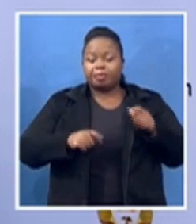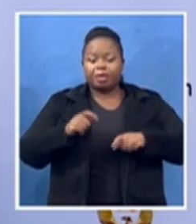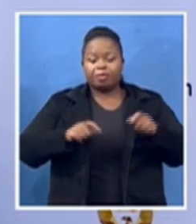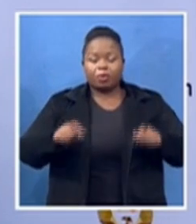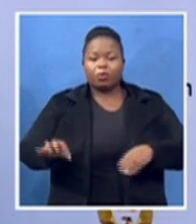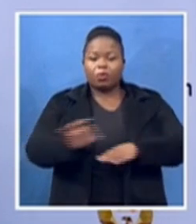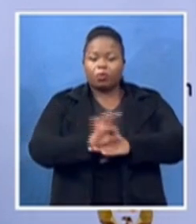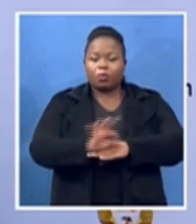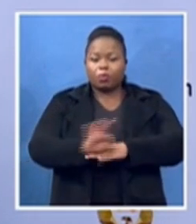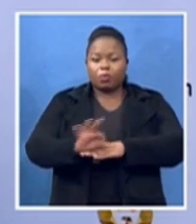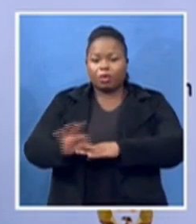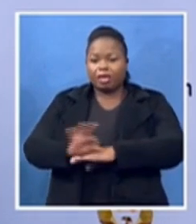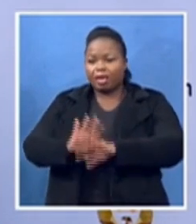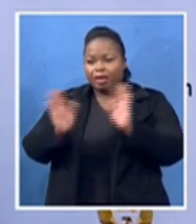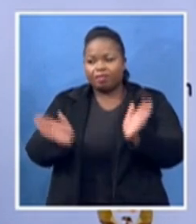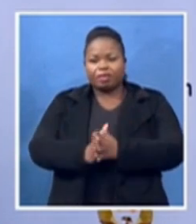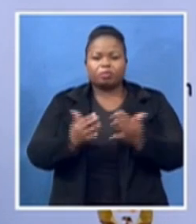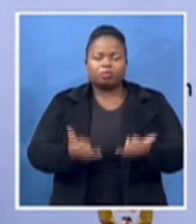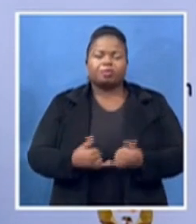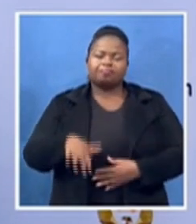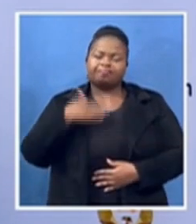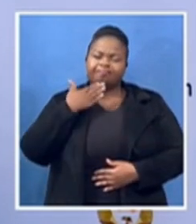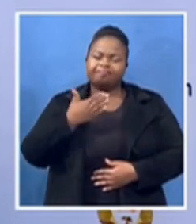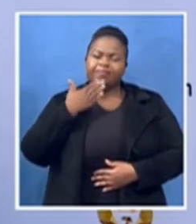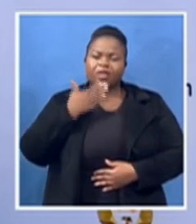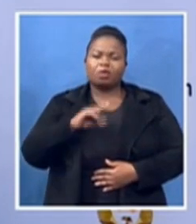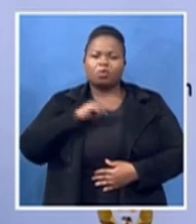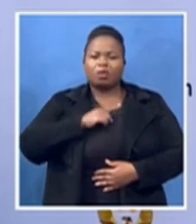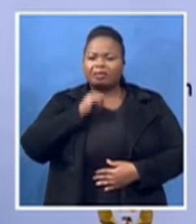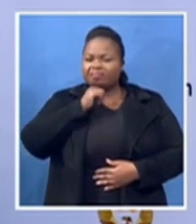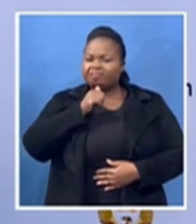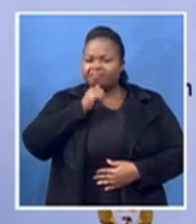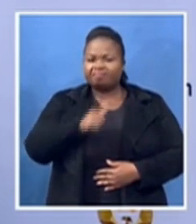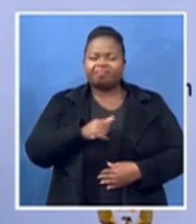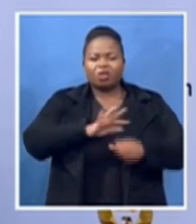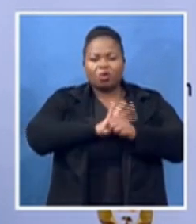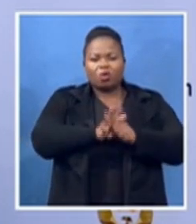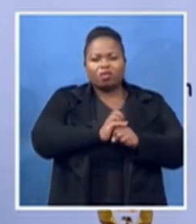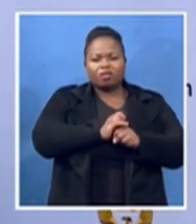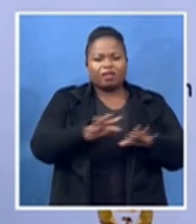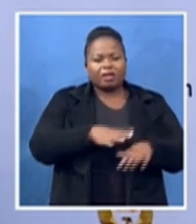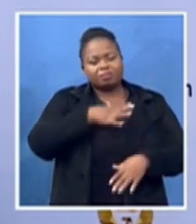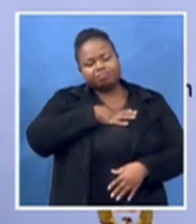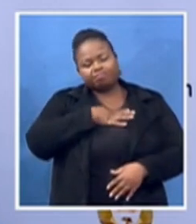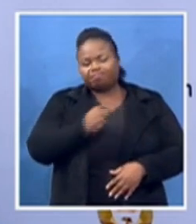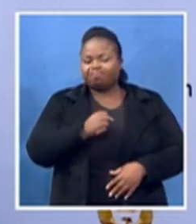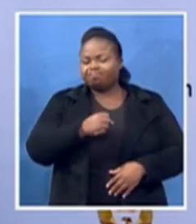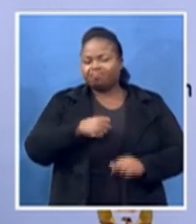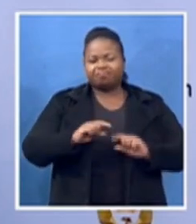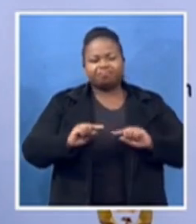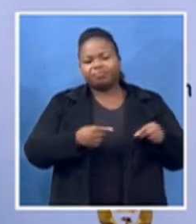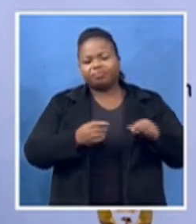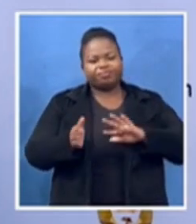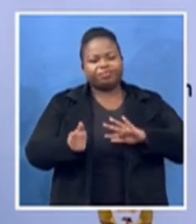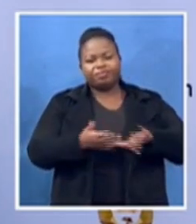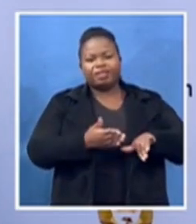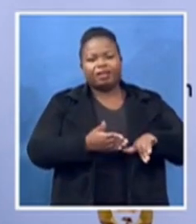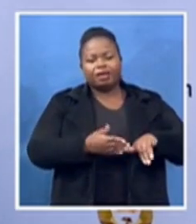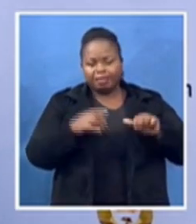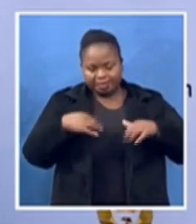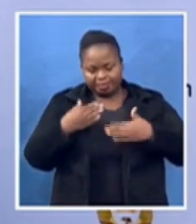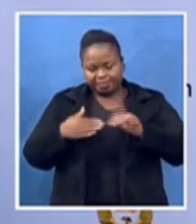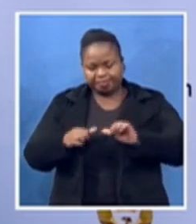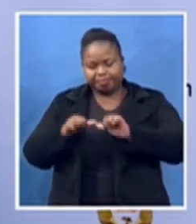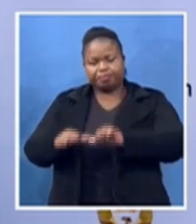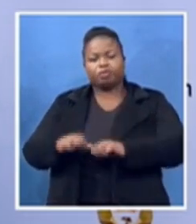covet and all the other challenges we face to make sure that this work continues